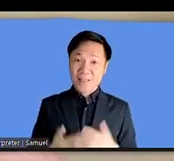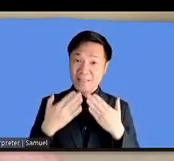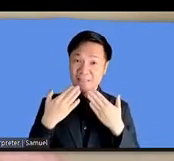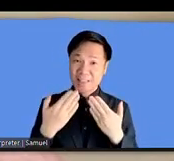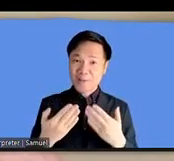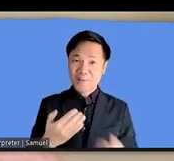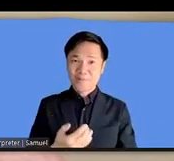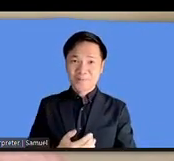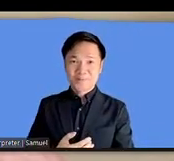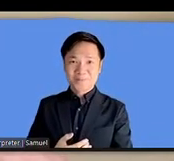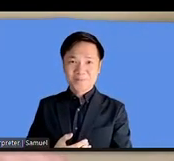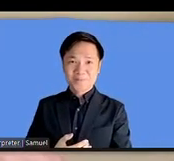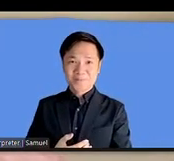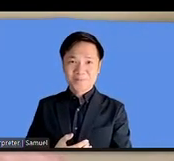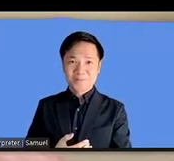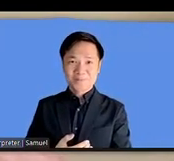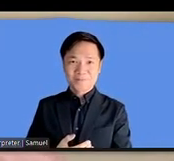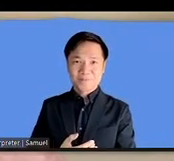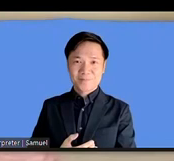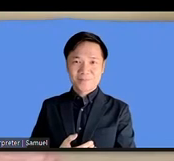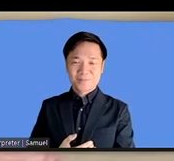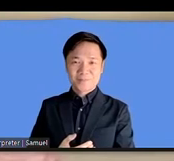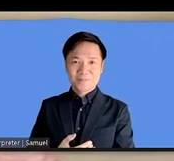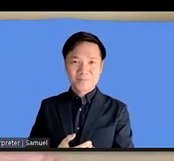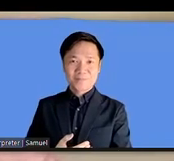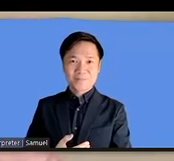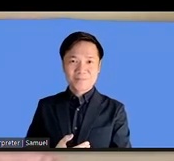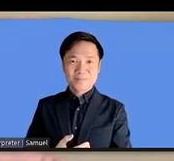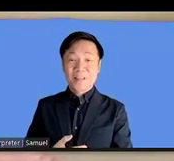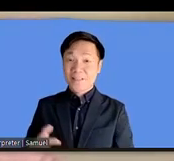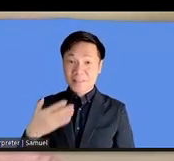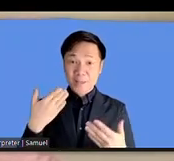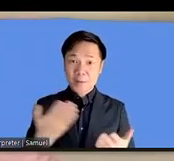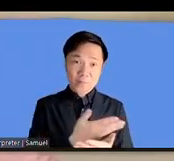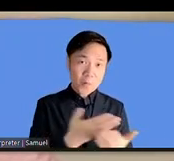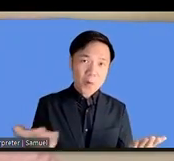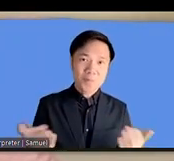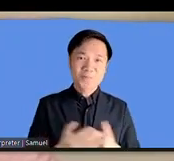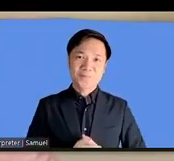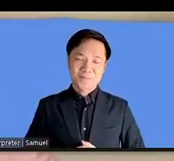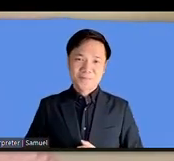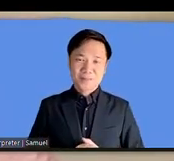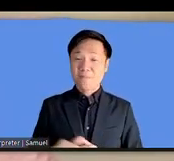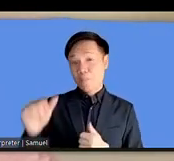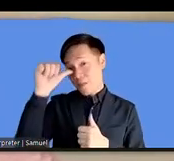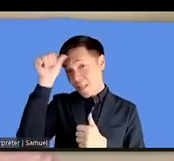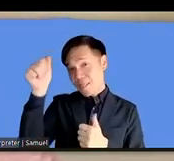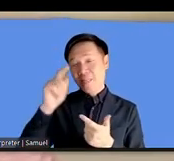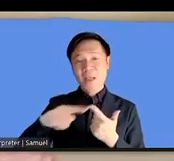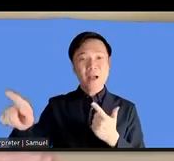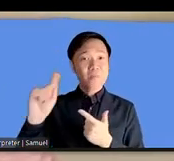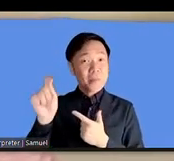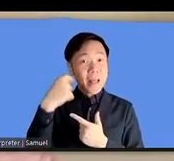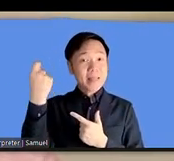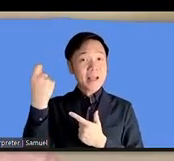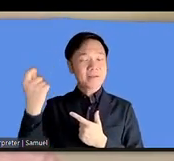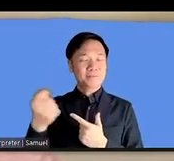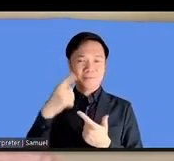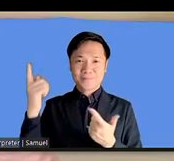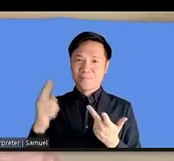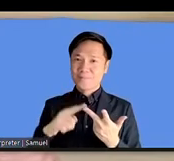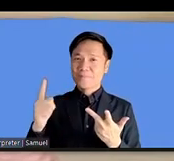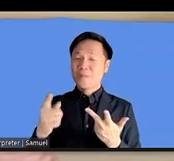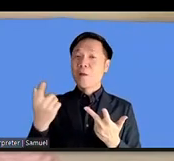thank uh to our wonderful fellows from india from kenya from europe